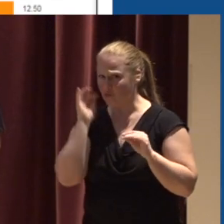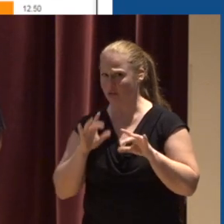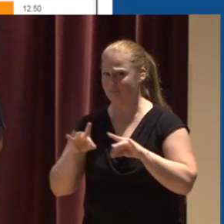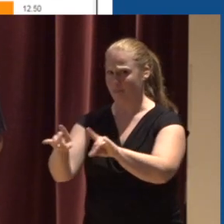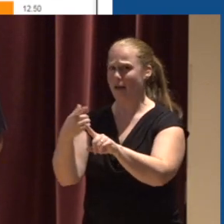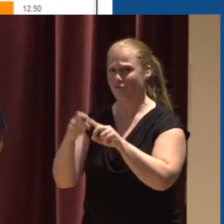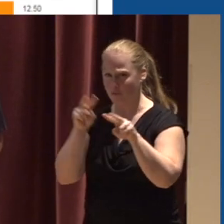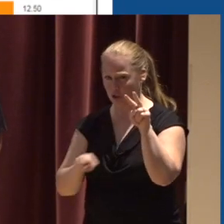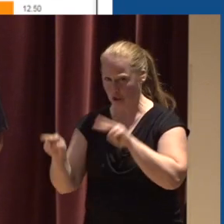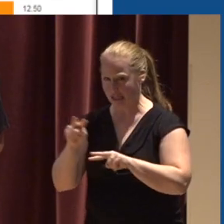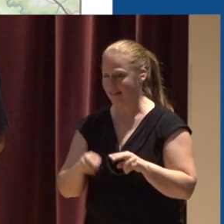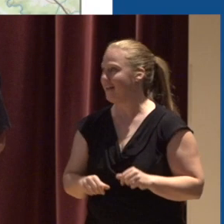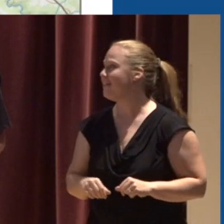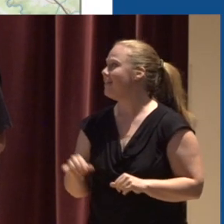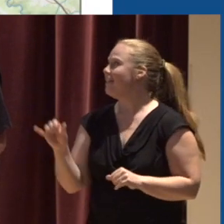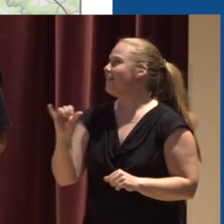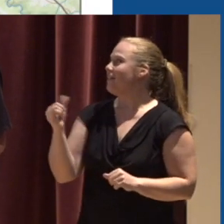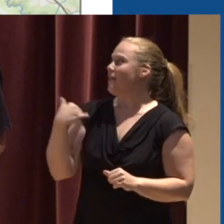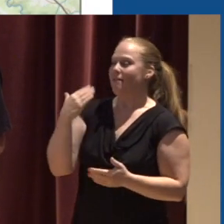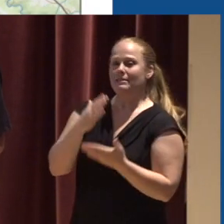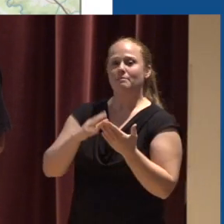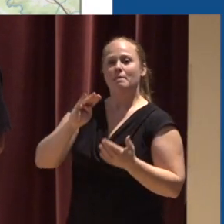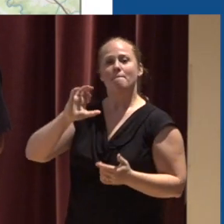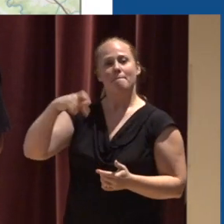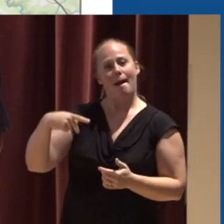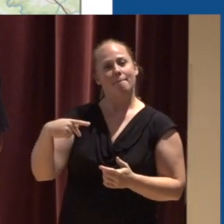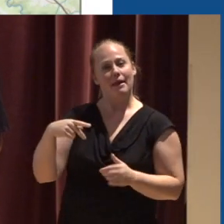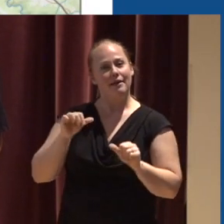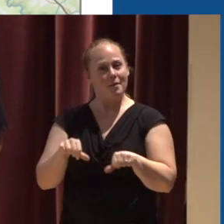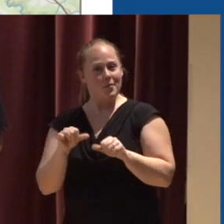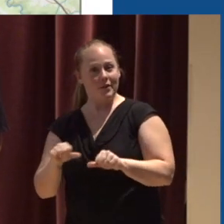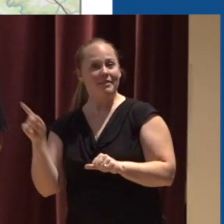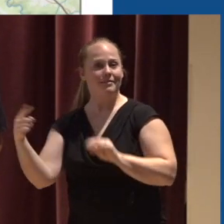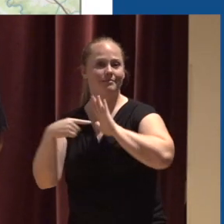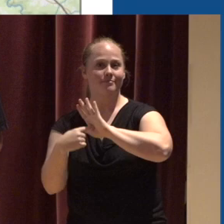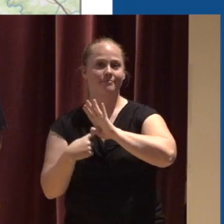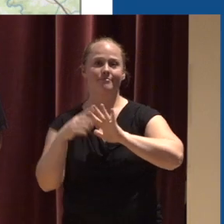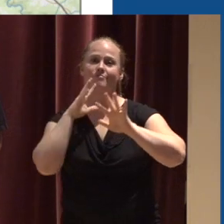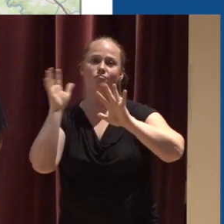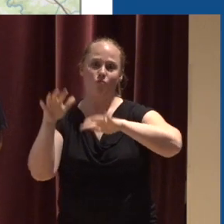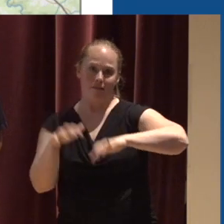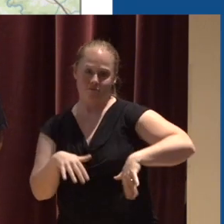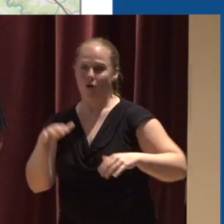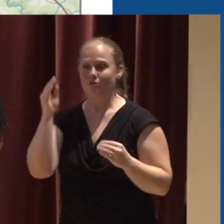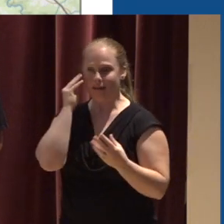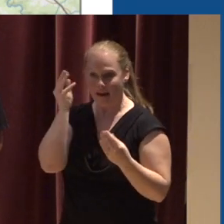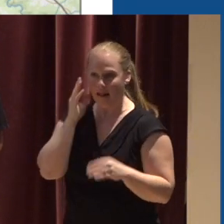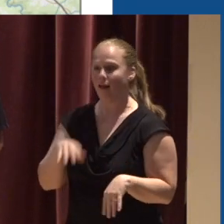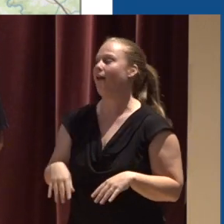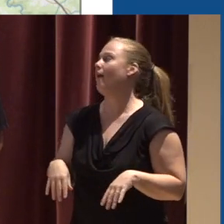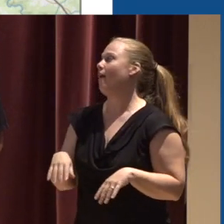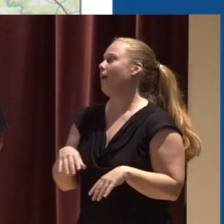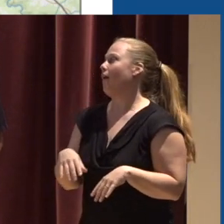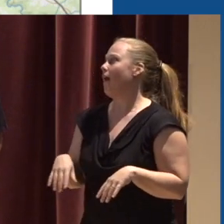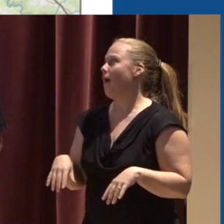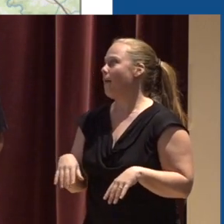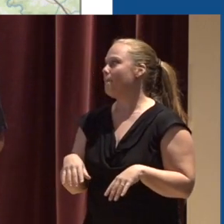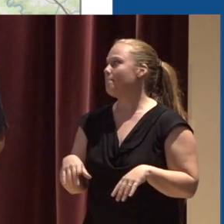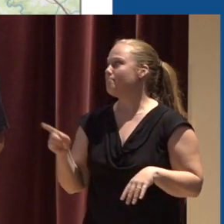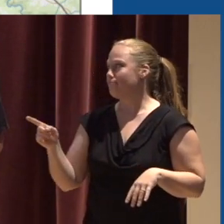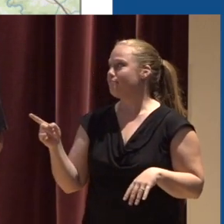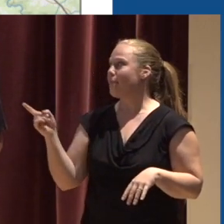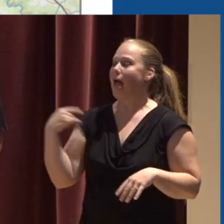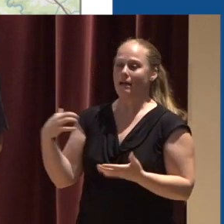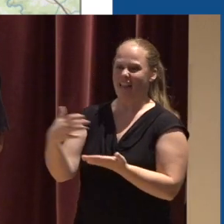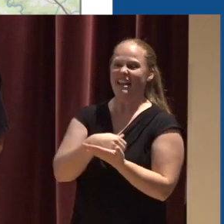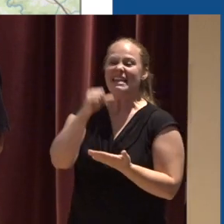I mentioned that we do have some mapping capabilities as well This is an example of rainfall data That again that I collected